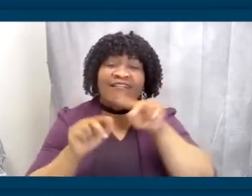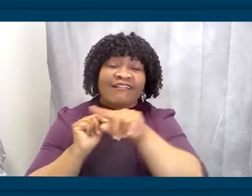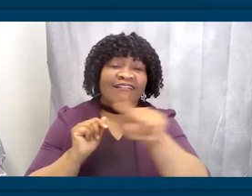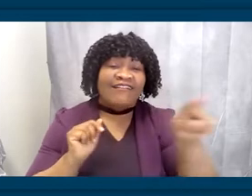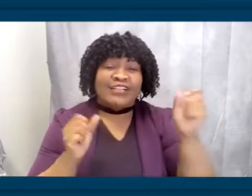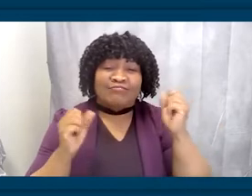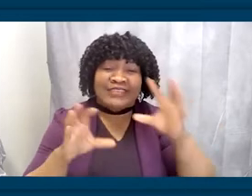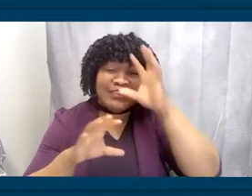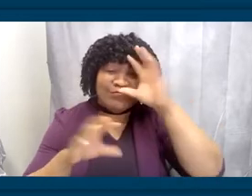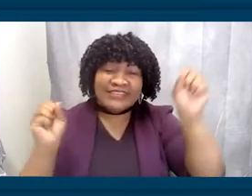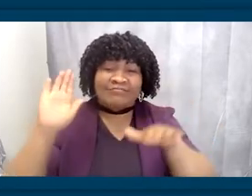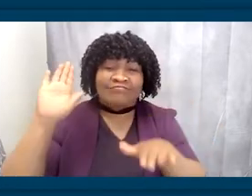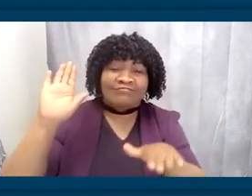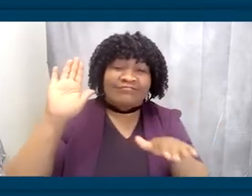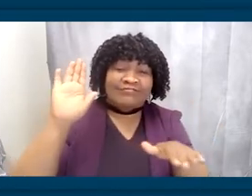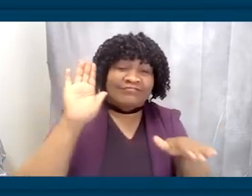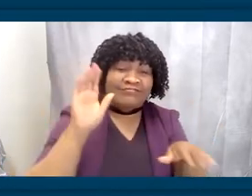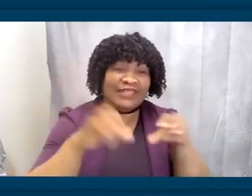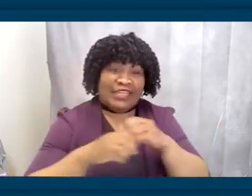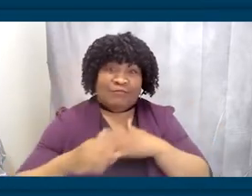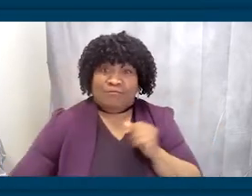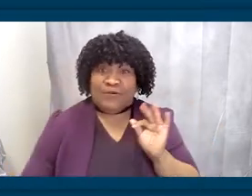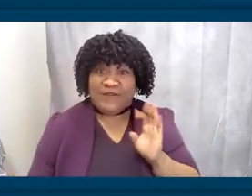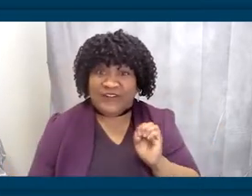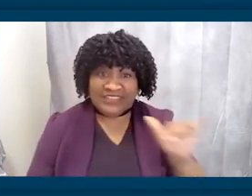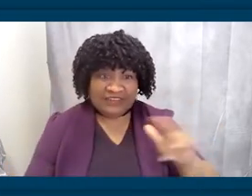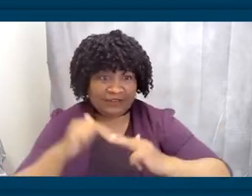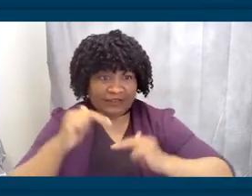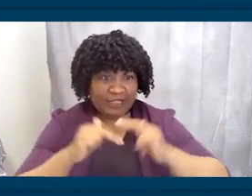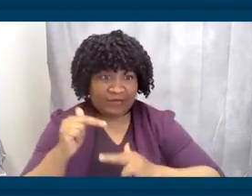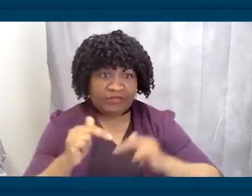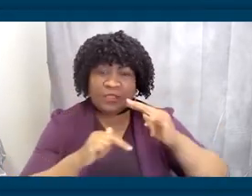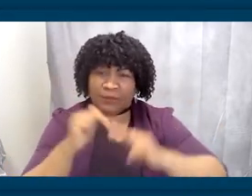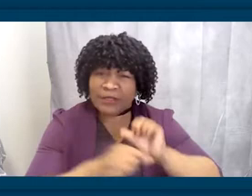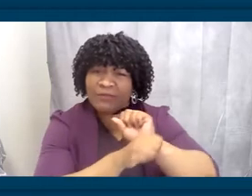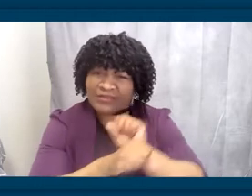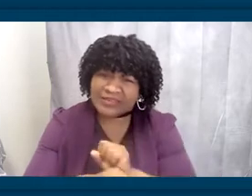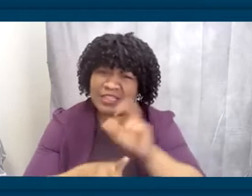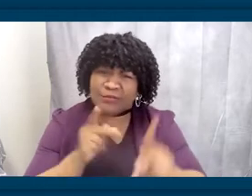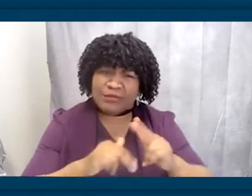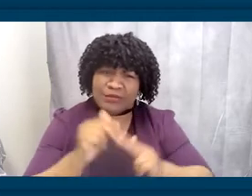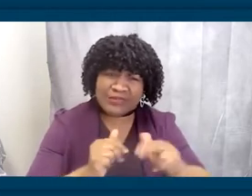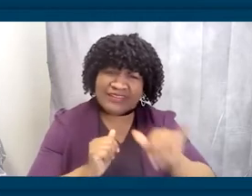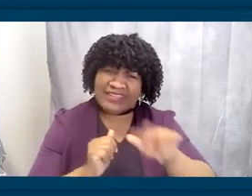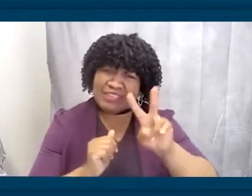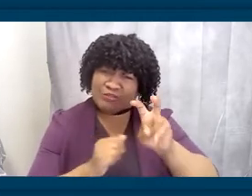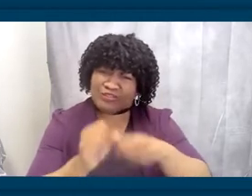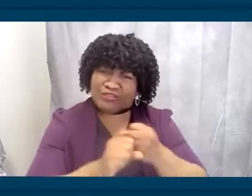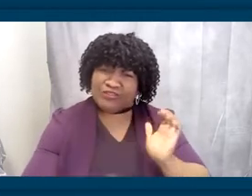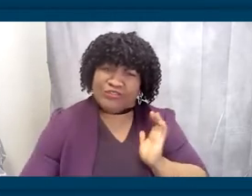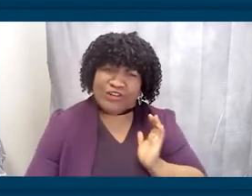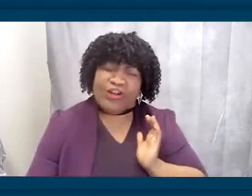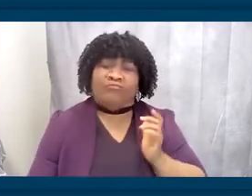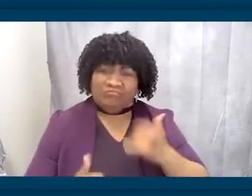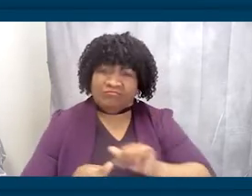people over 200 years ago, I'd go to work. In that building where men had passed laws that treated Black folks like